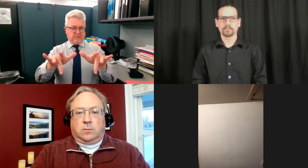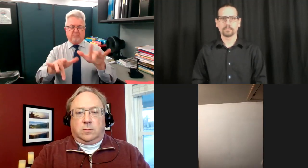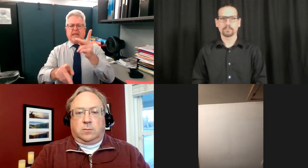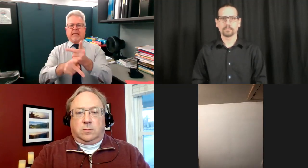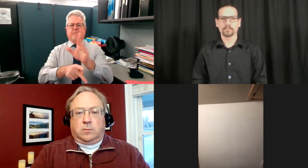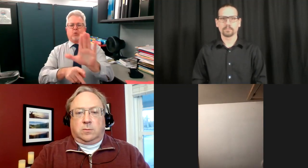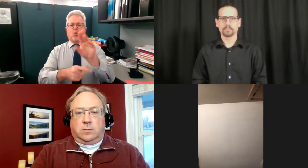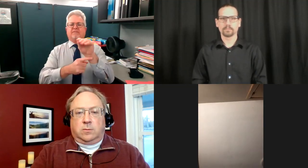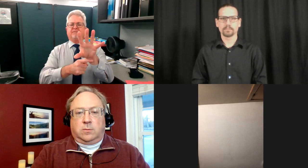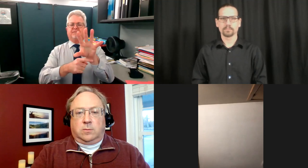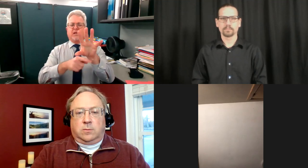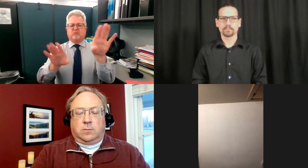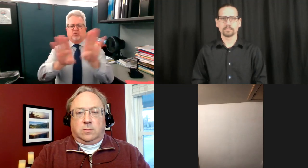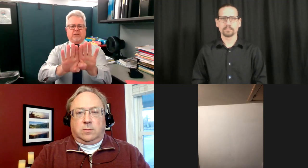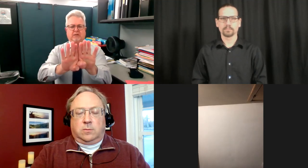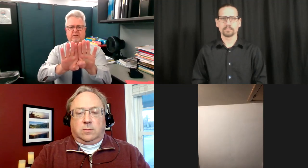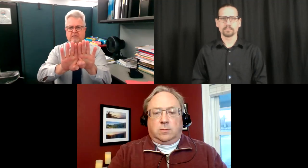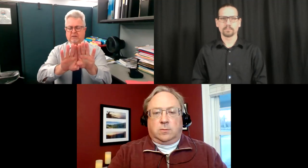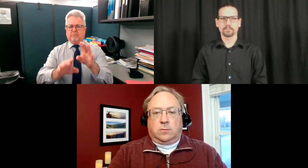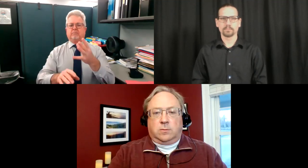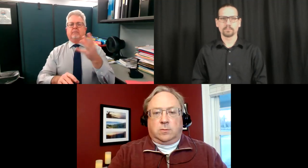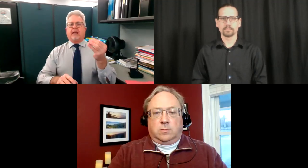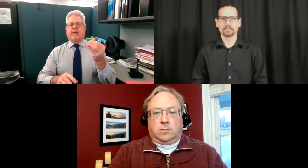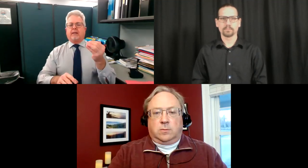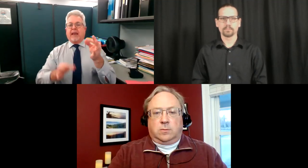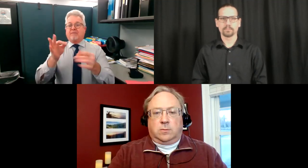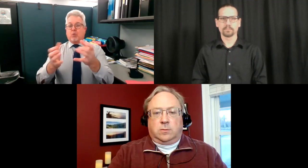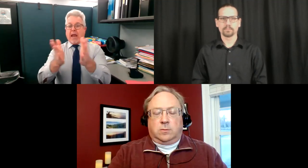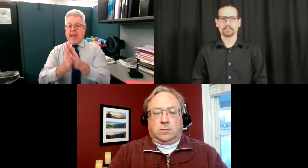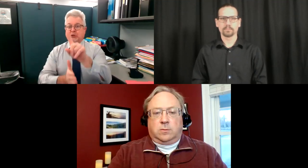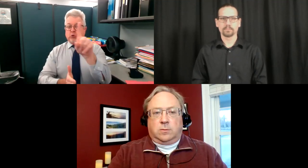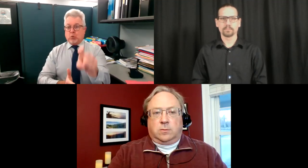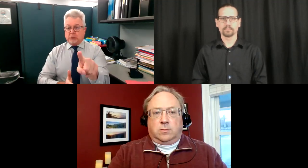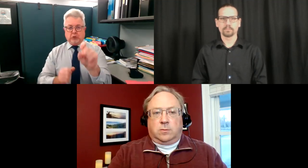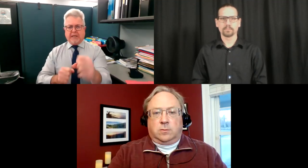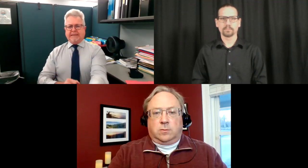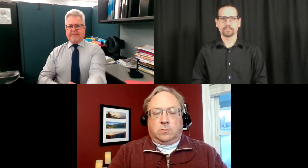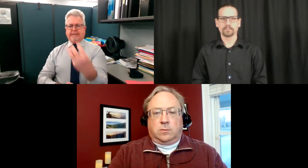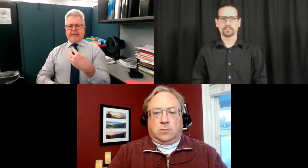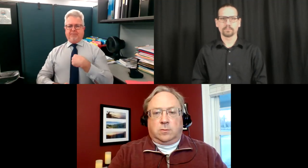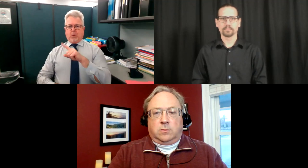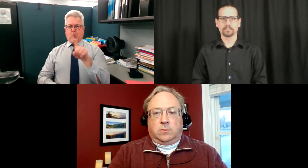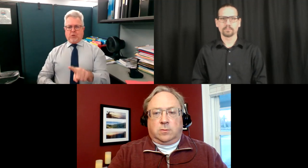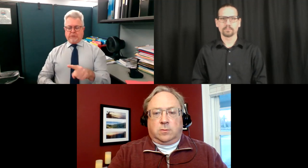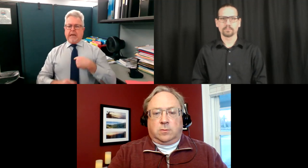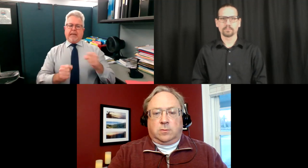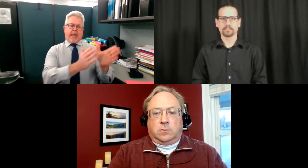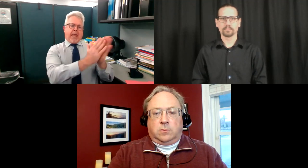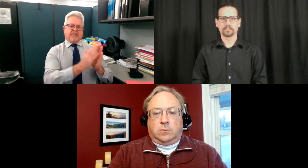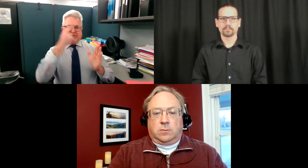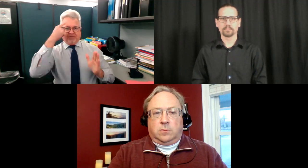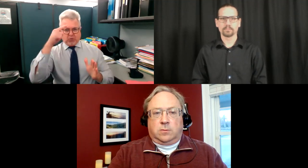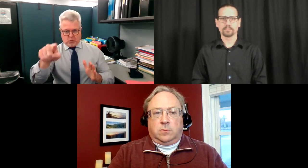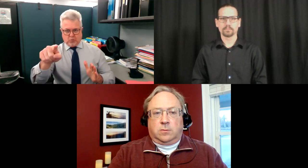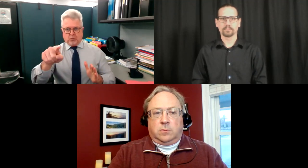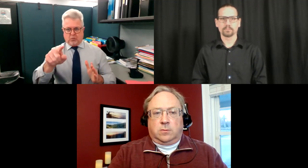or I should say the Zoom meeting, is being recorded, okay, so therefore, you know, please close your cameras. If you want to ask a